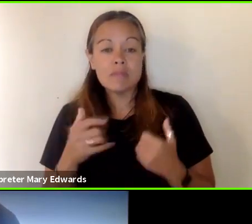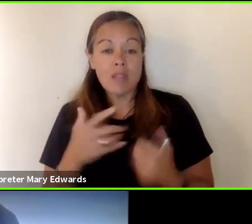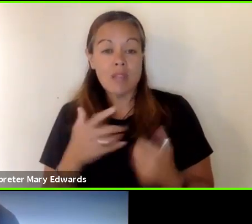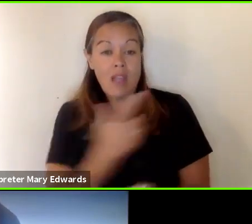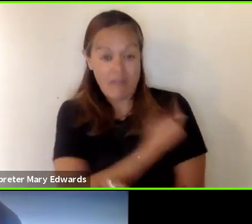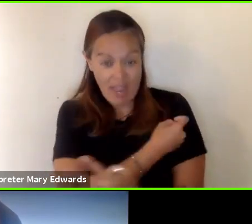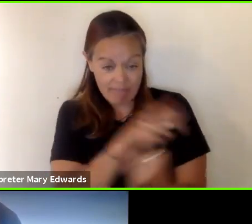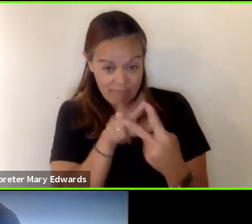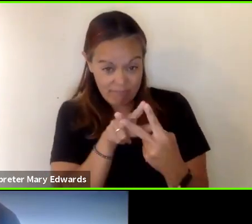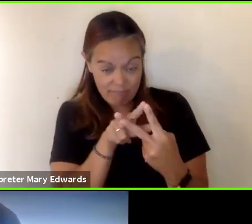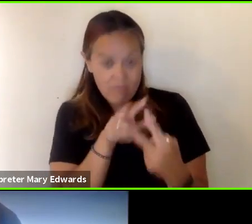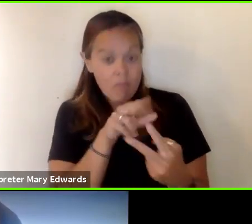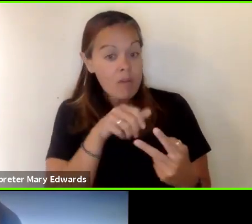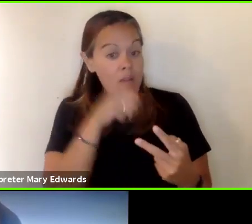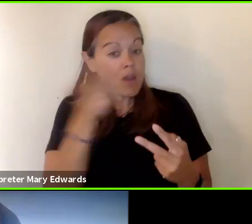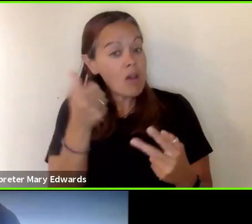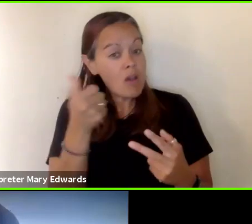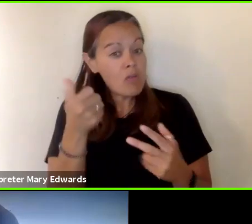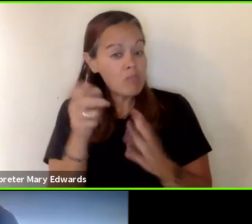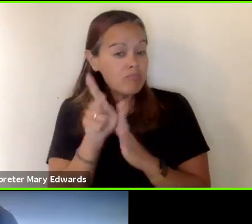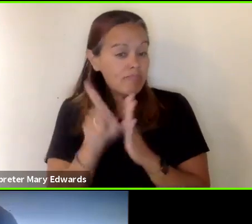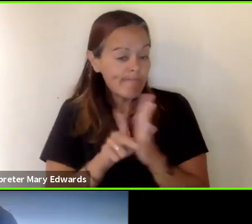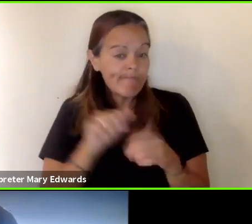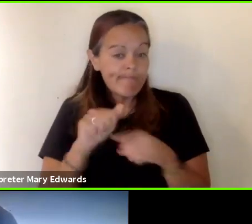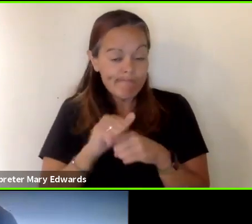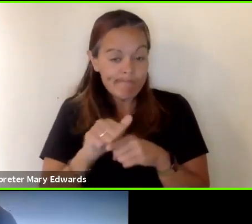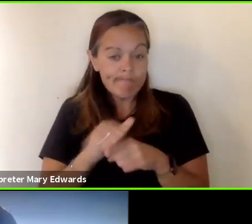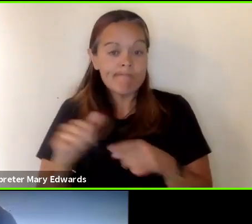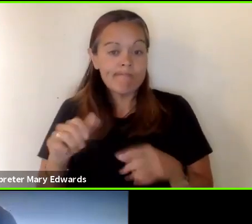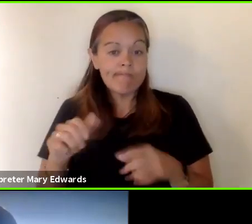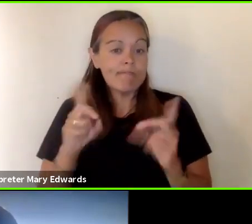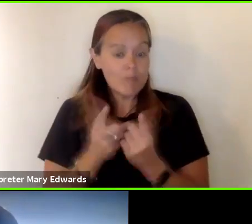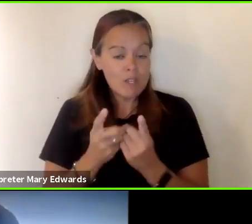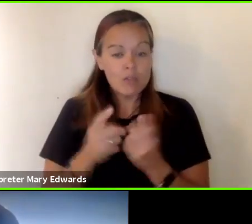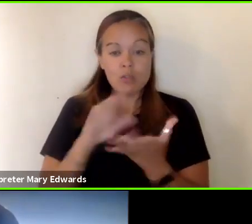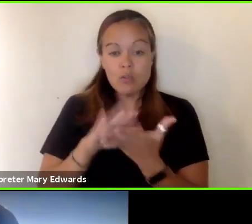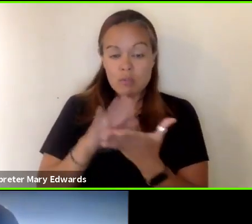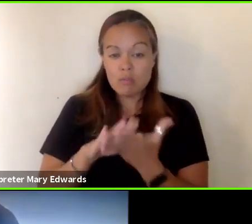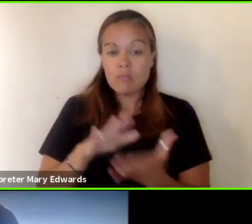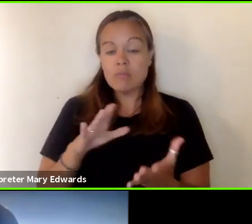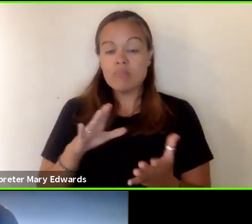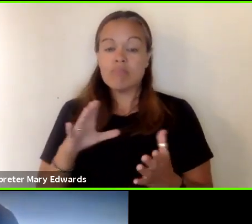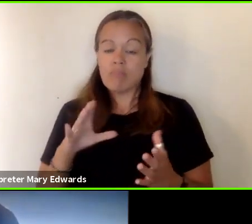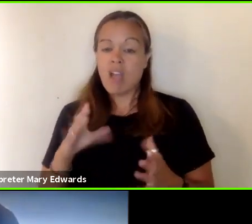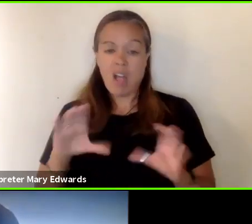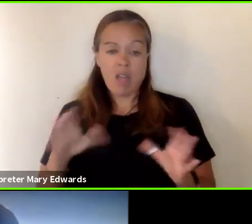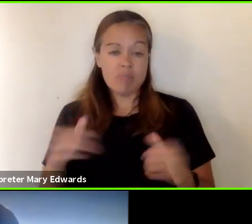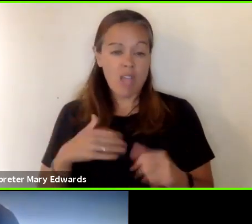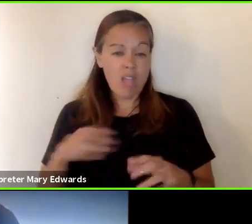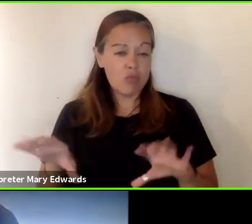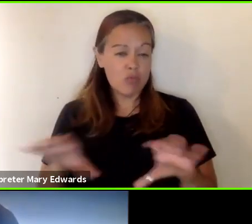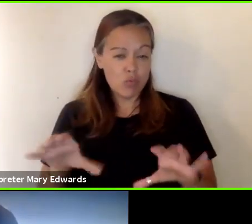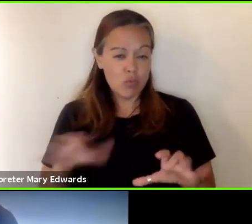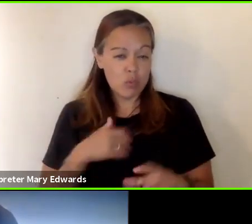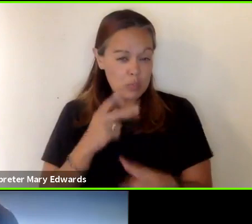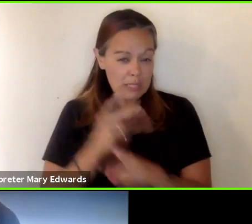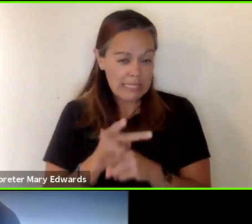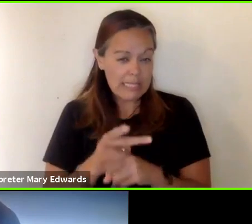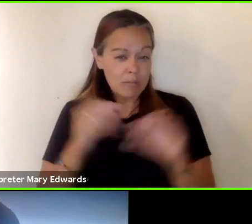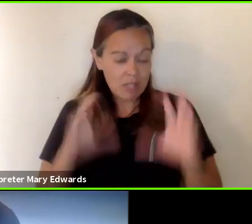practices that districts schools and classrooms can adopt to keep children teachers and staff safe